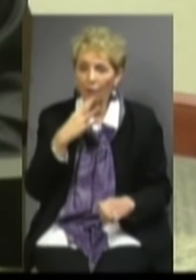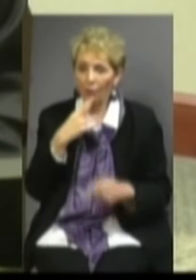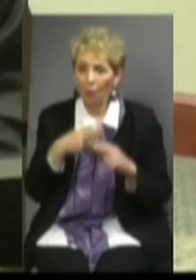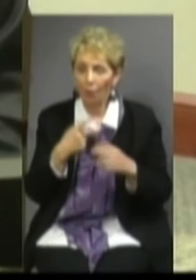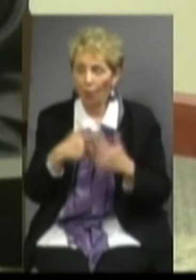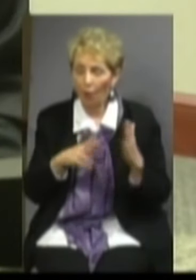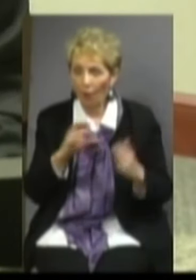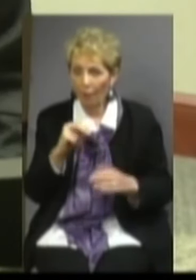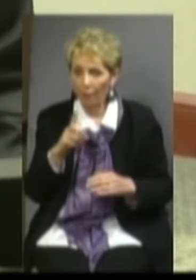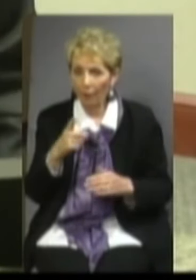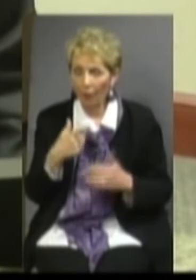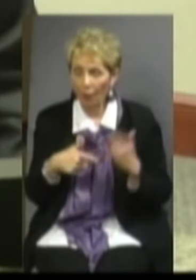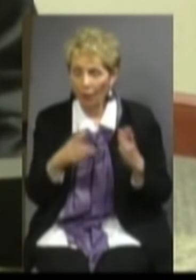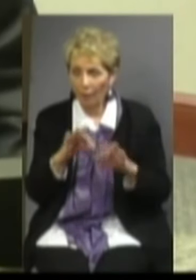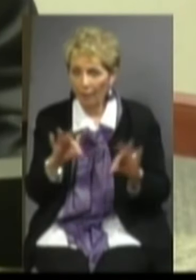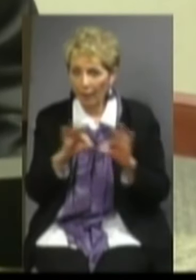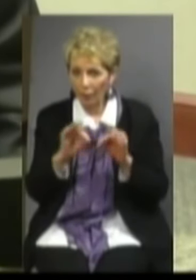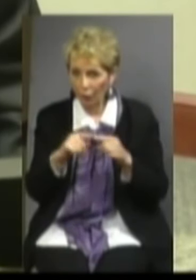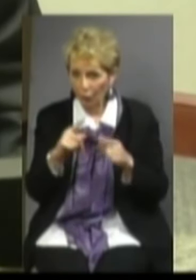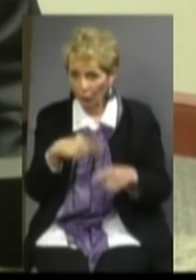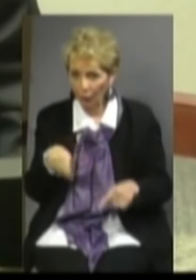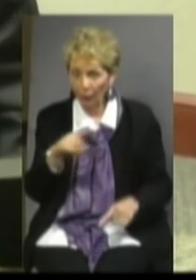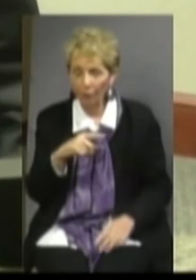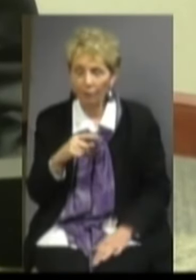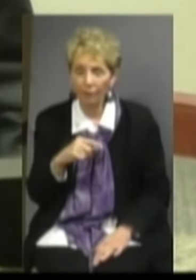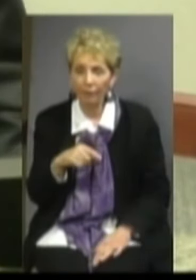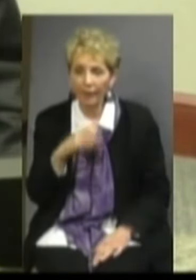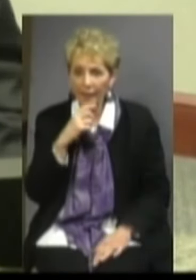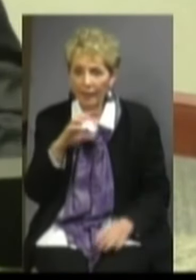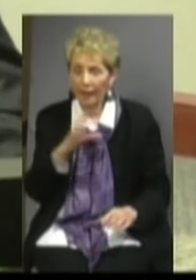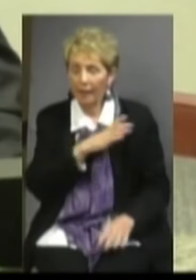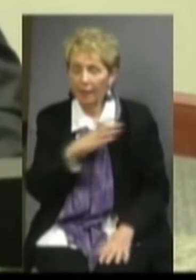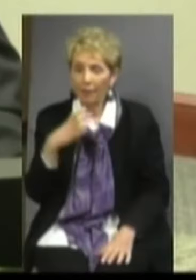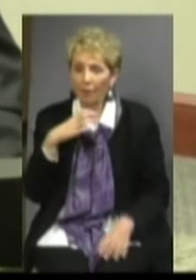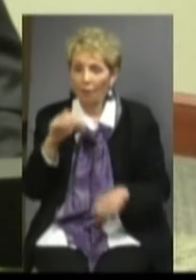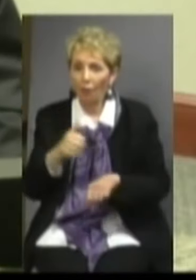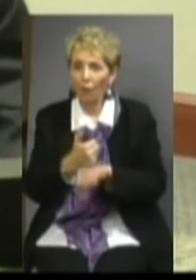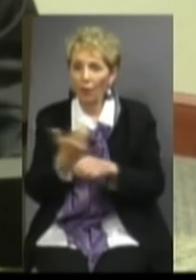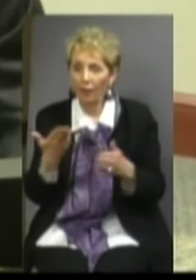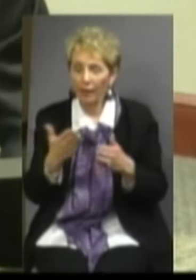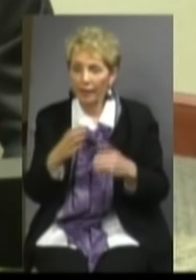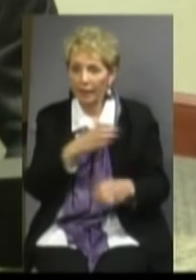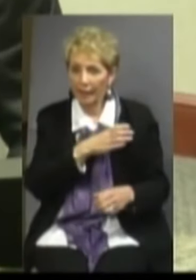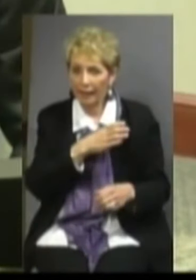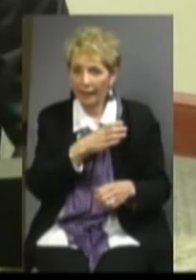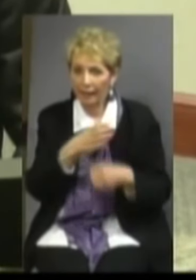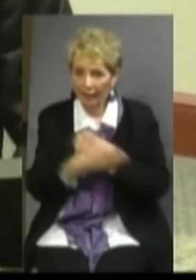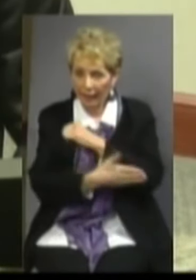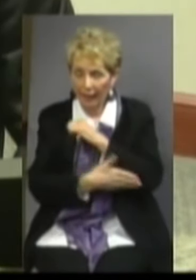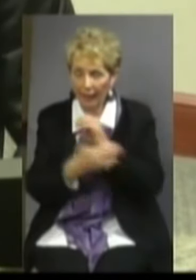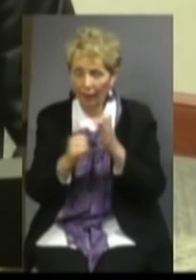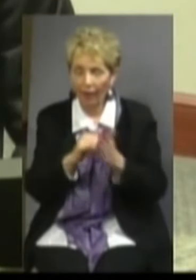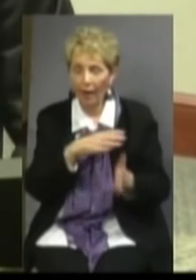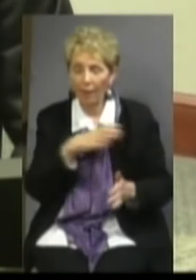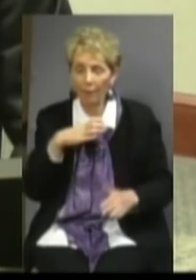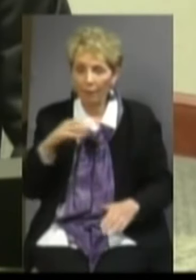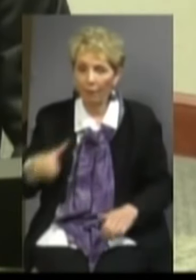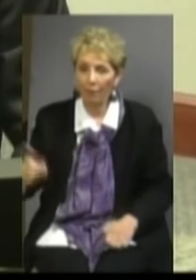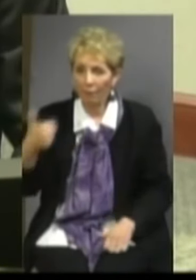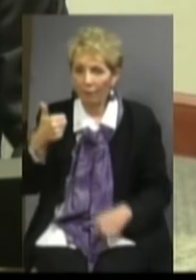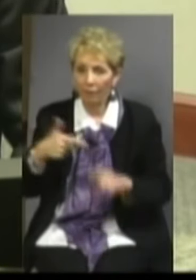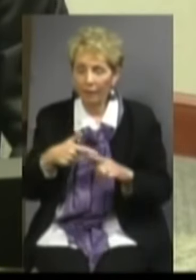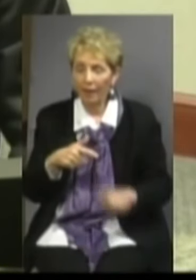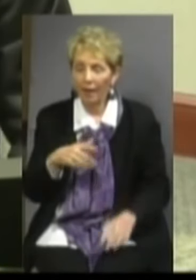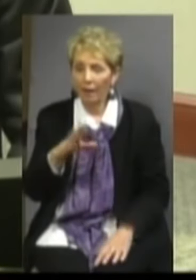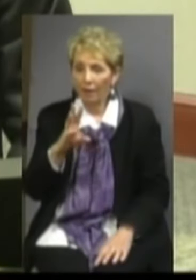what the bond is and why it matters to you. There is a committee that has been formed in this county, and that committee is headed by Spring Williams